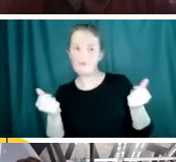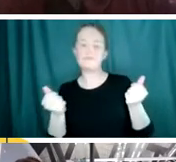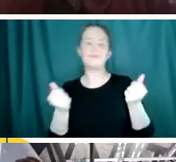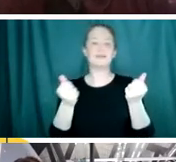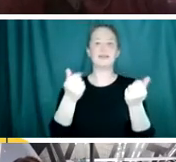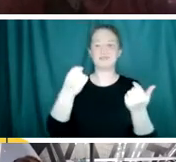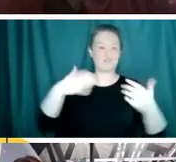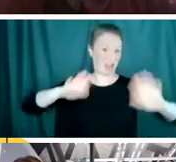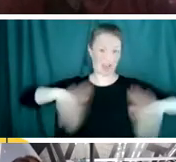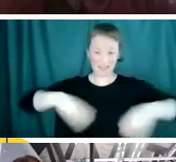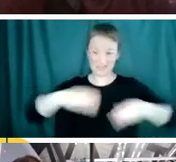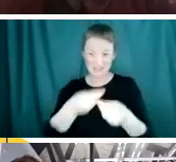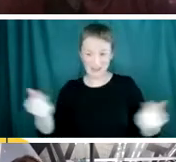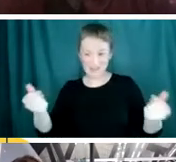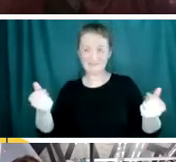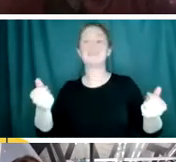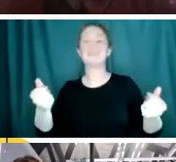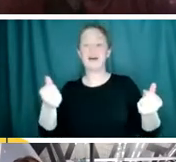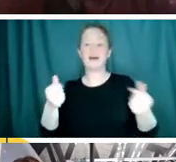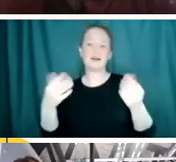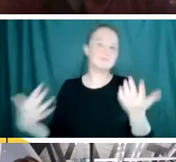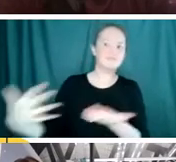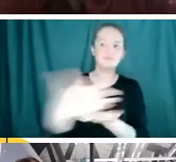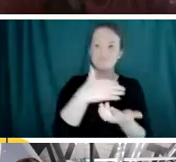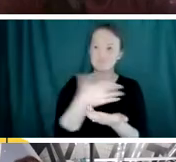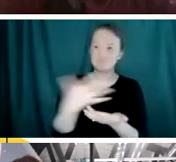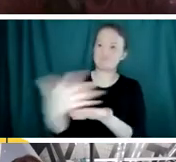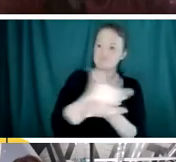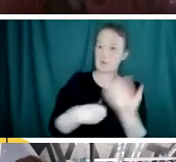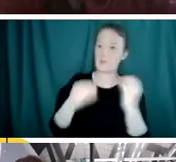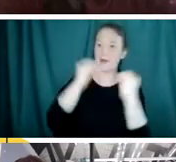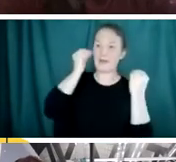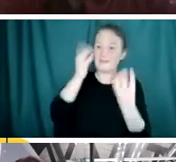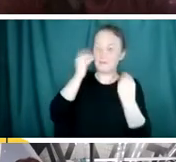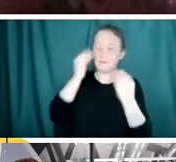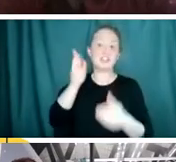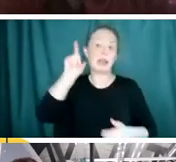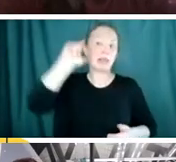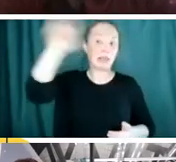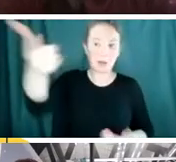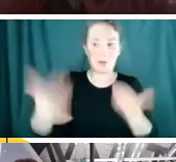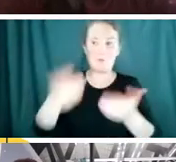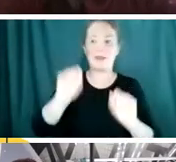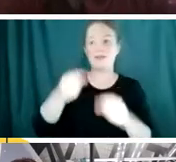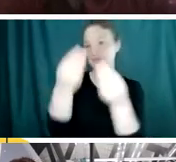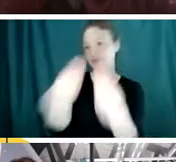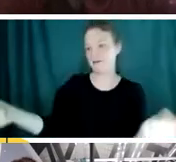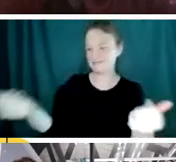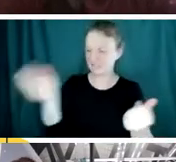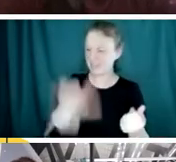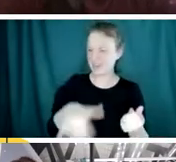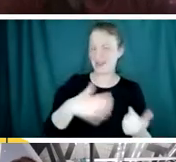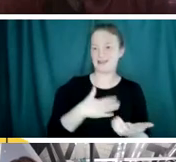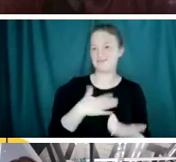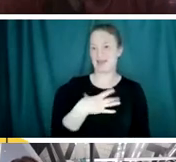haven't solved the question, you've gotten more evidence to be able to help you to further solve the question. What I like